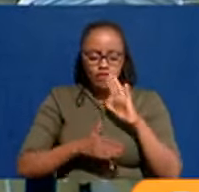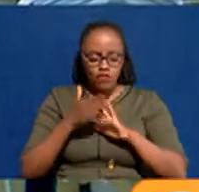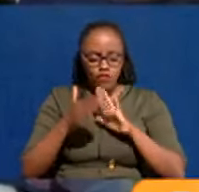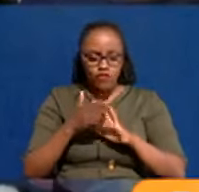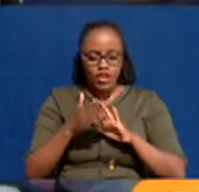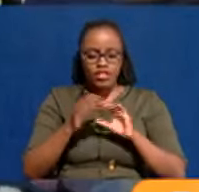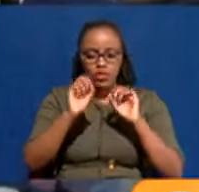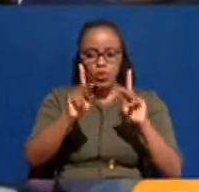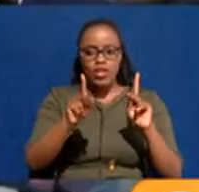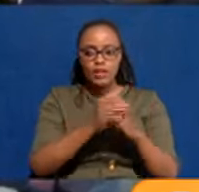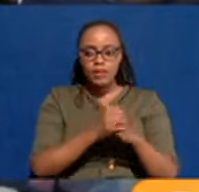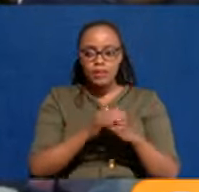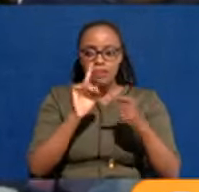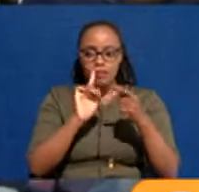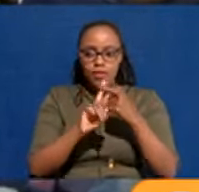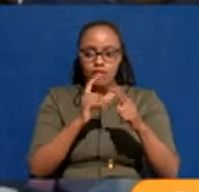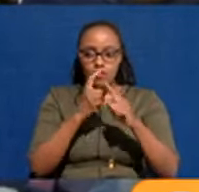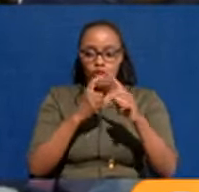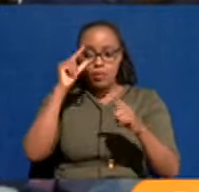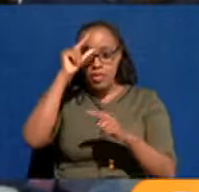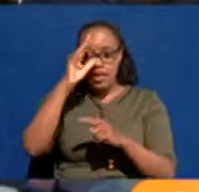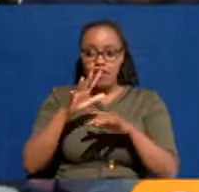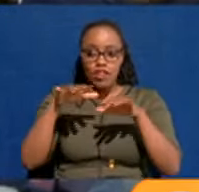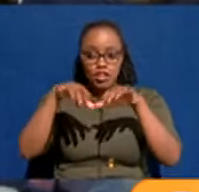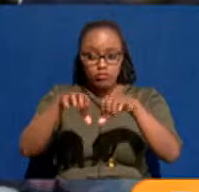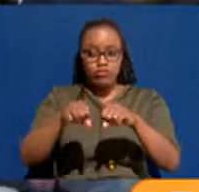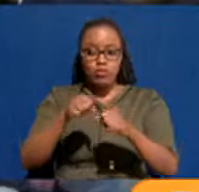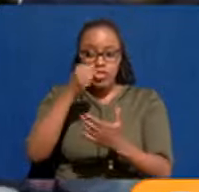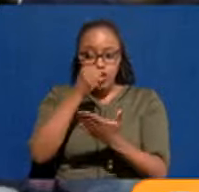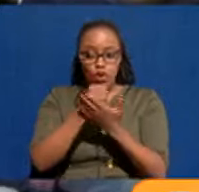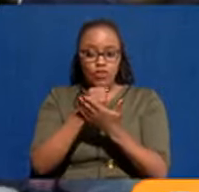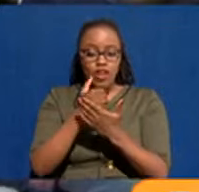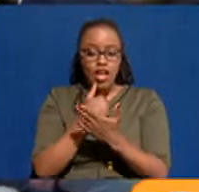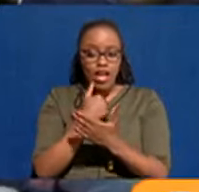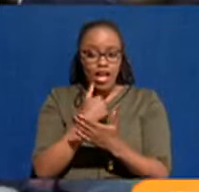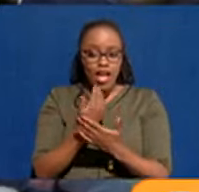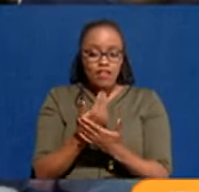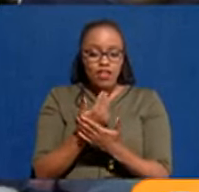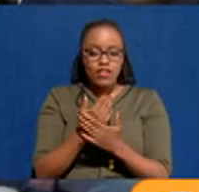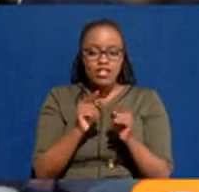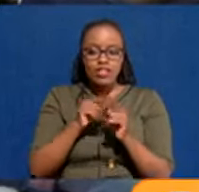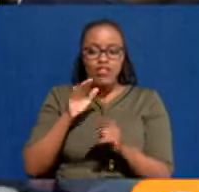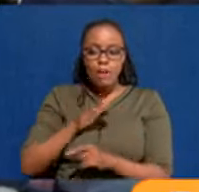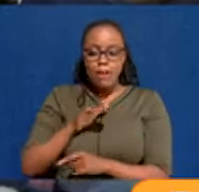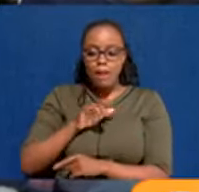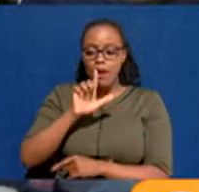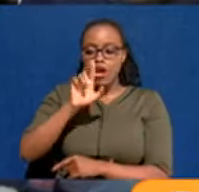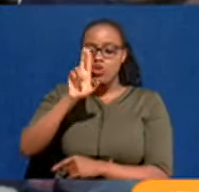one, ever since, governor, you came into office, we have had complaints about Mama Lucy.